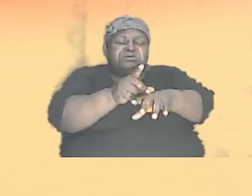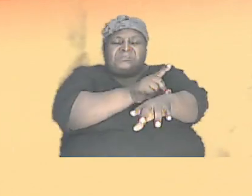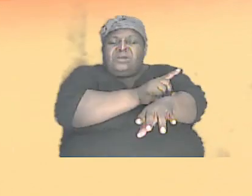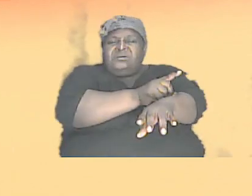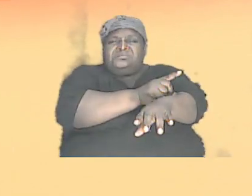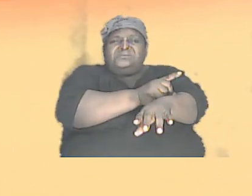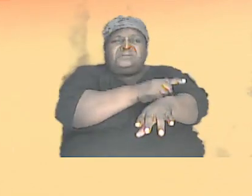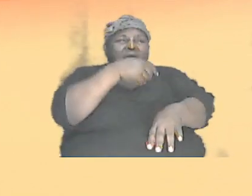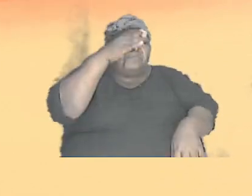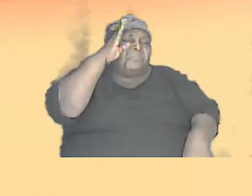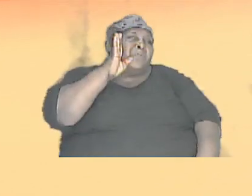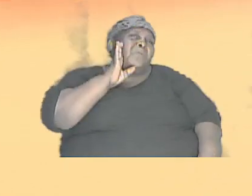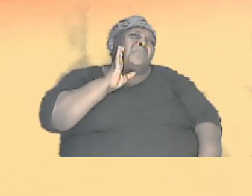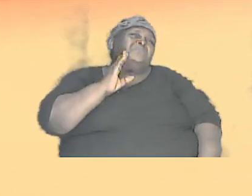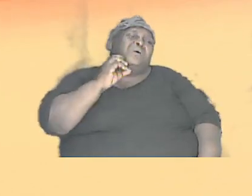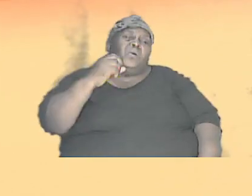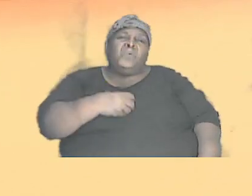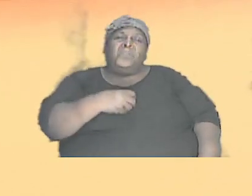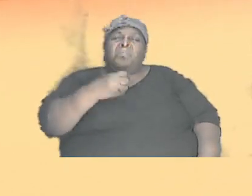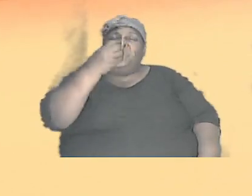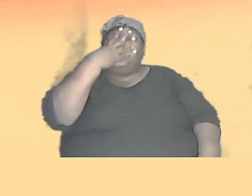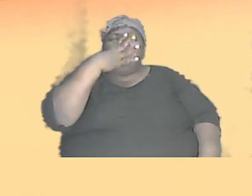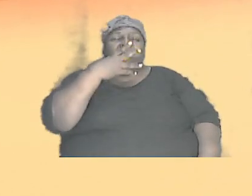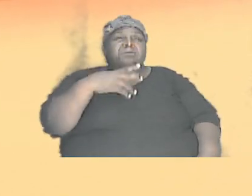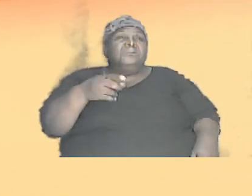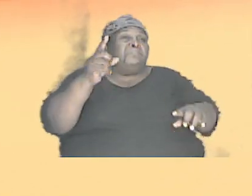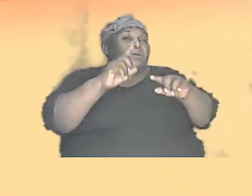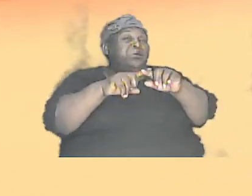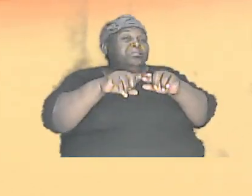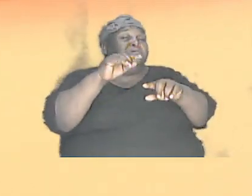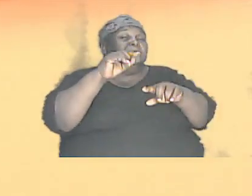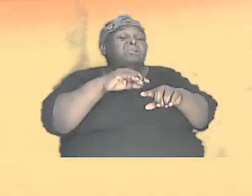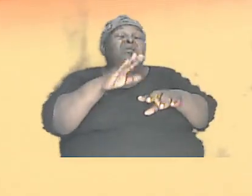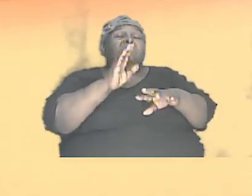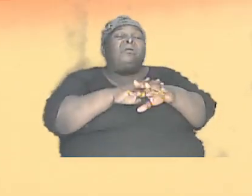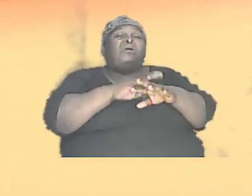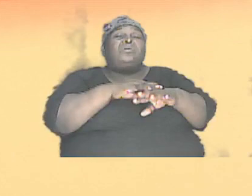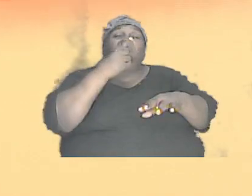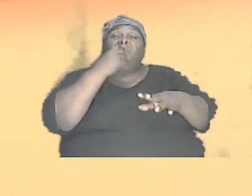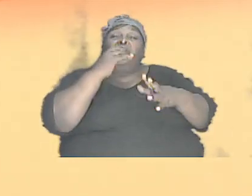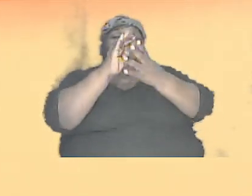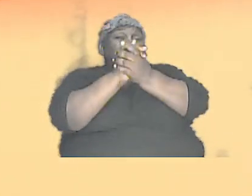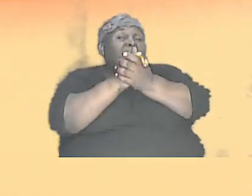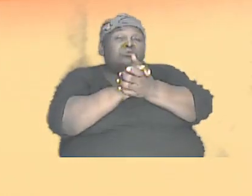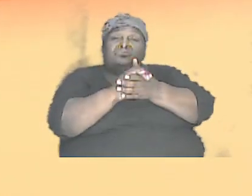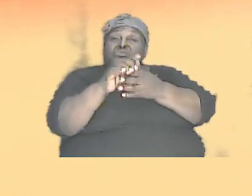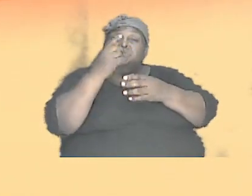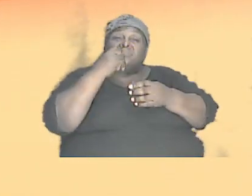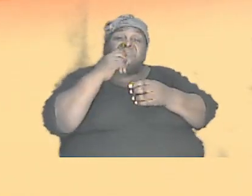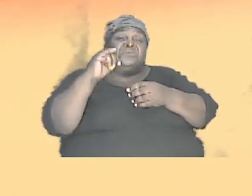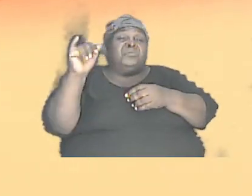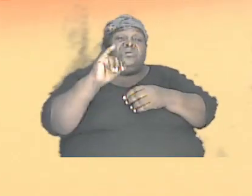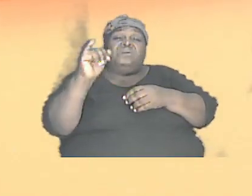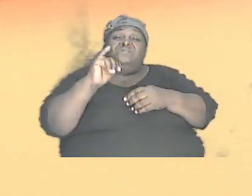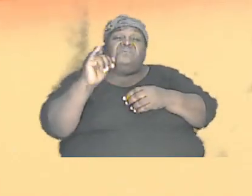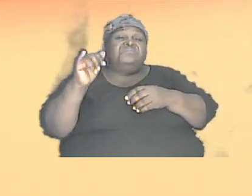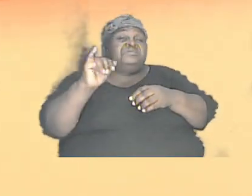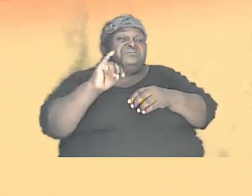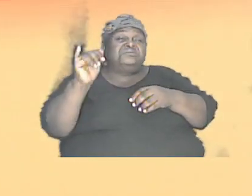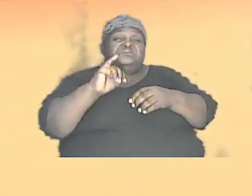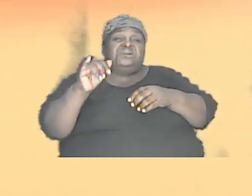textures of this so depending on who married to who even though they come from the same general